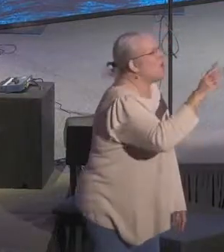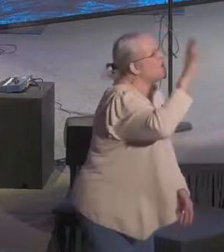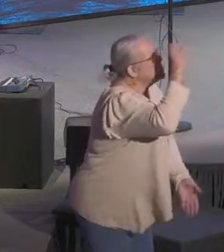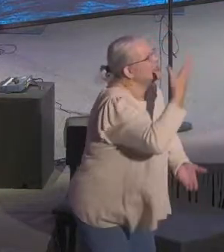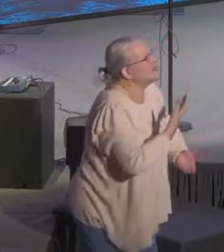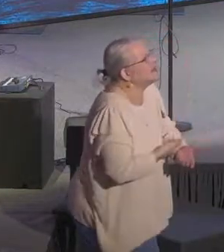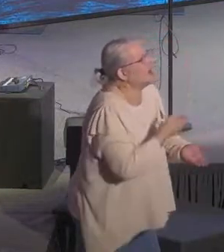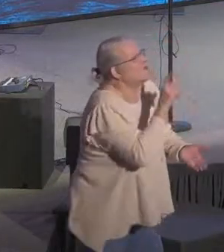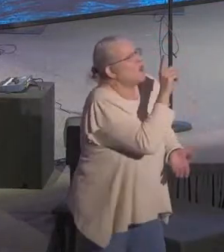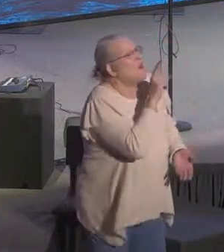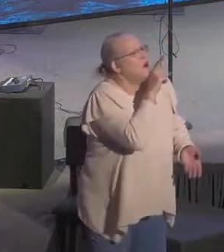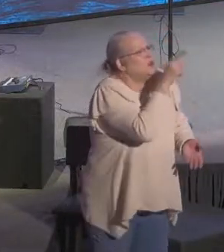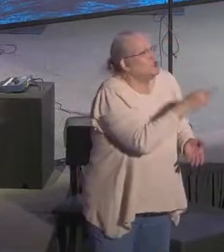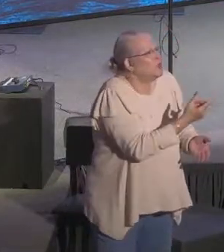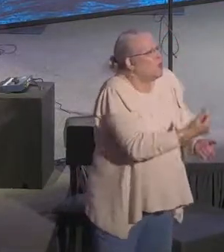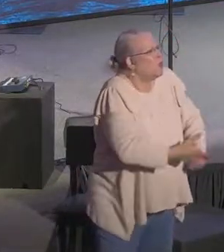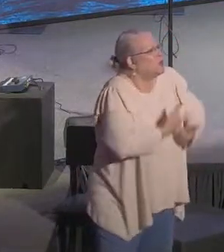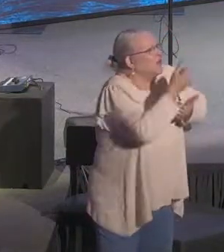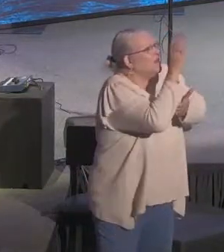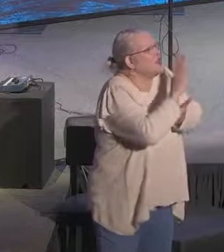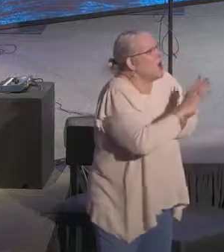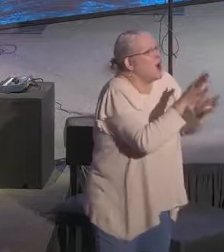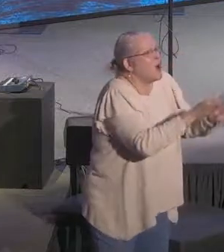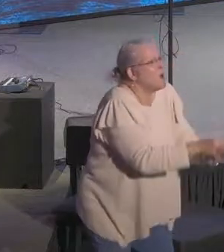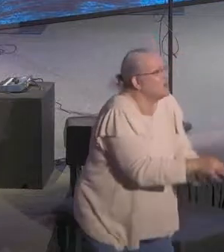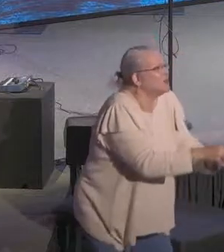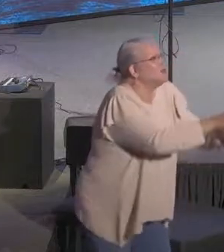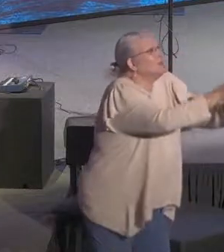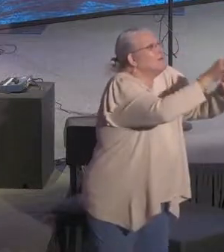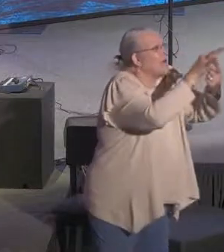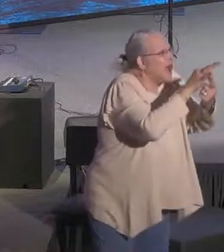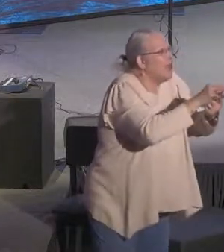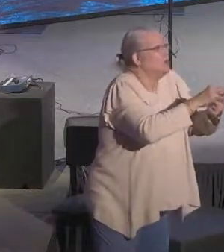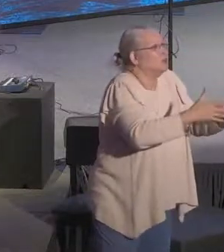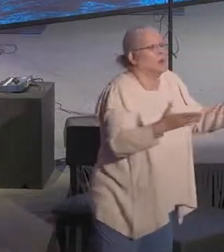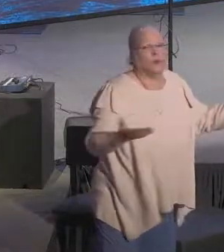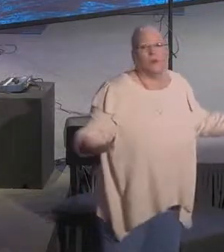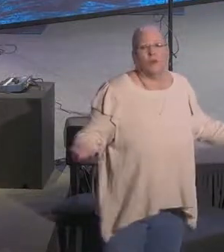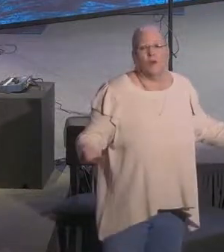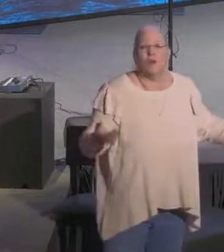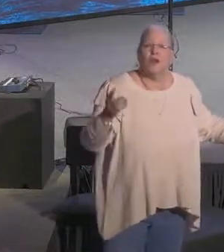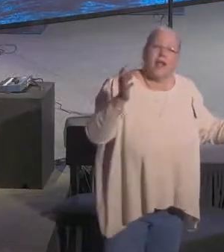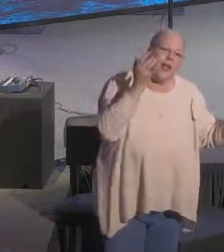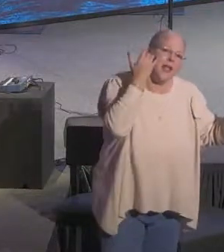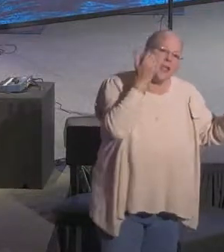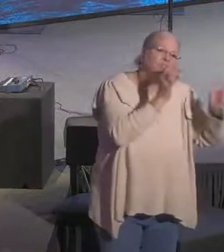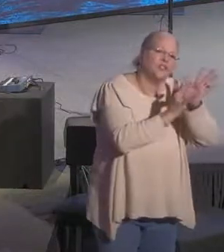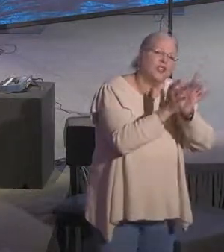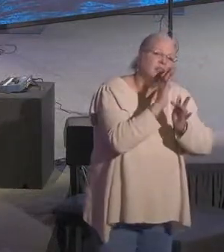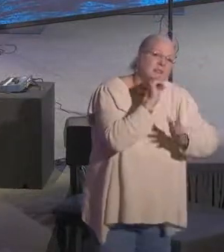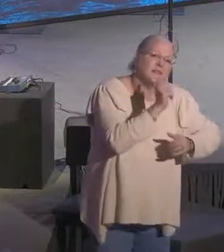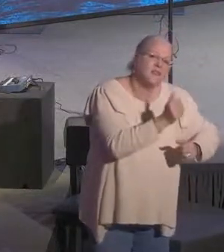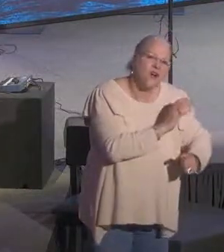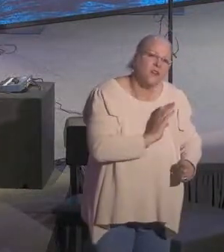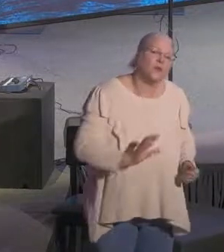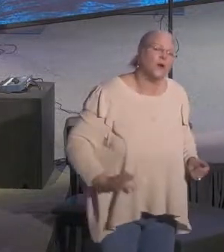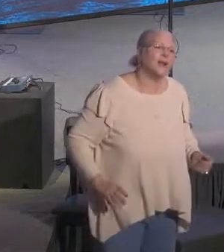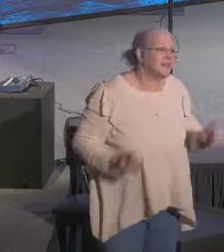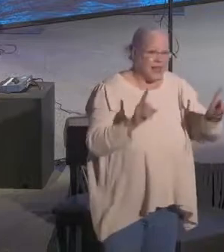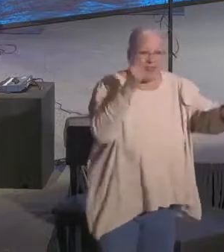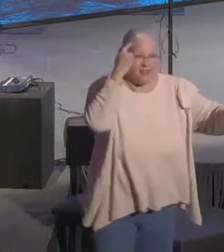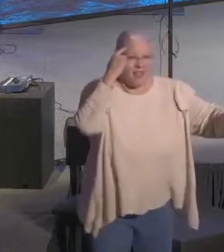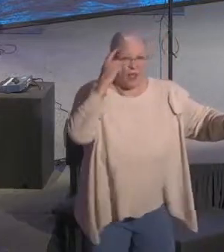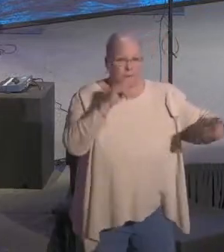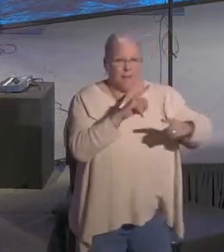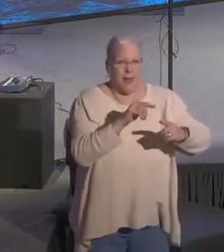true living God. You're in a category all by yourself. Listen, if Jesus is not the Christ, think about